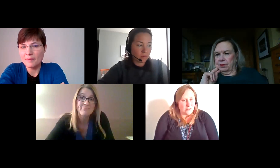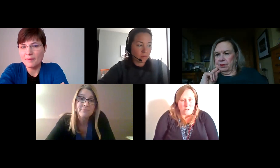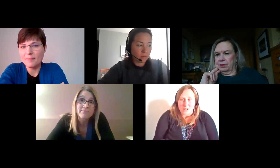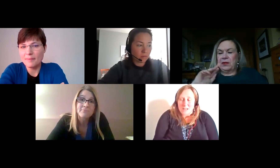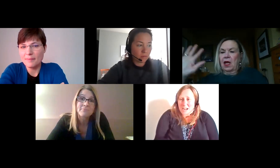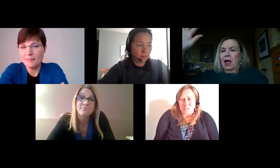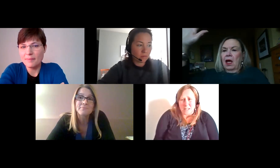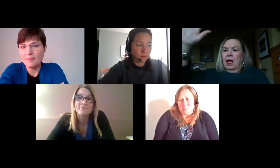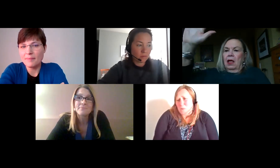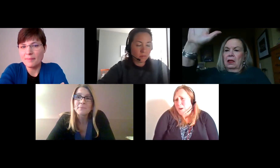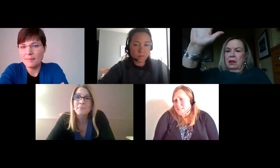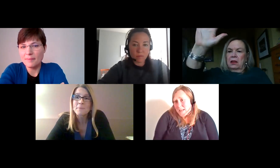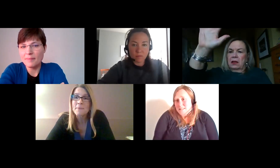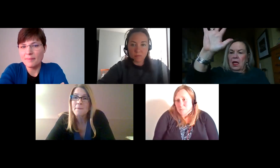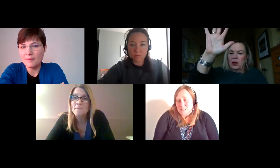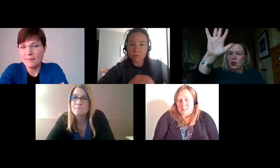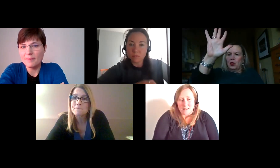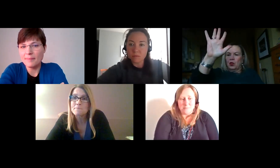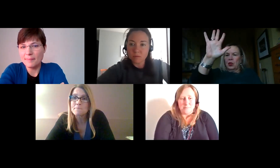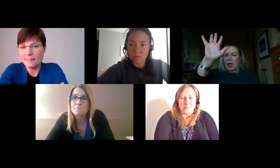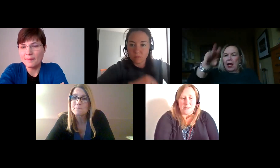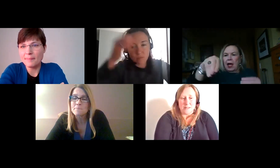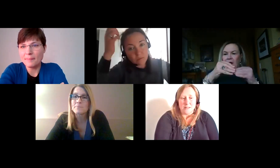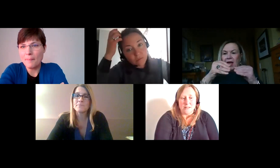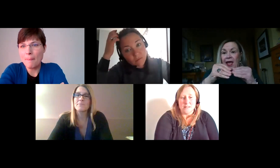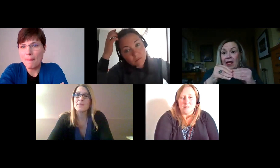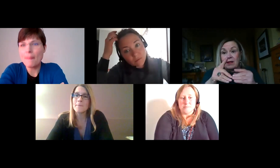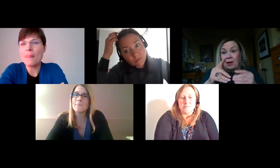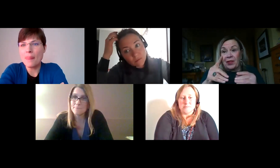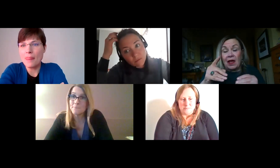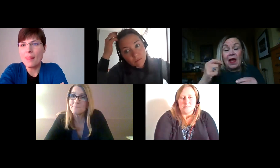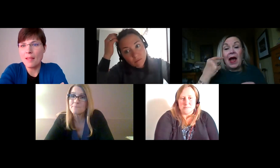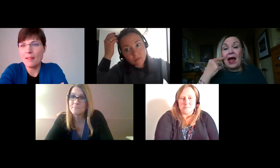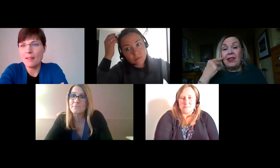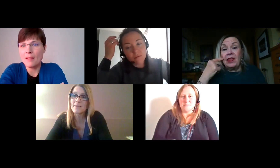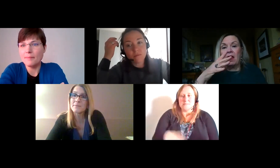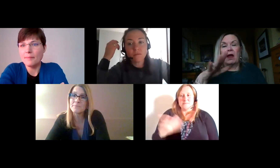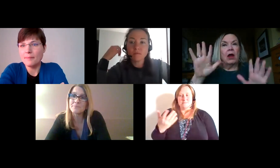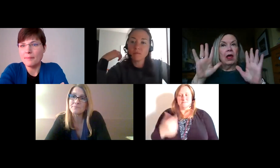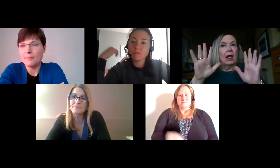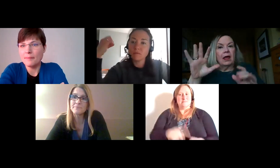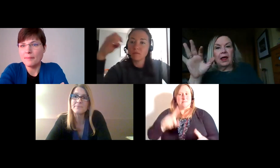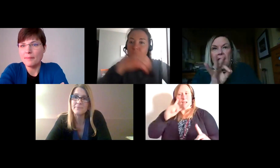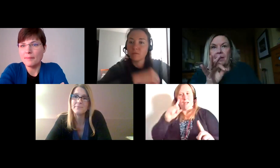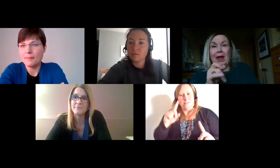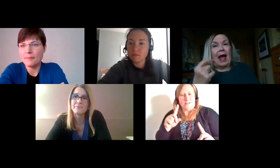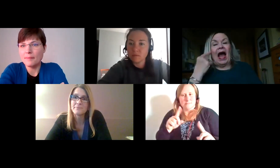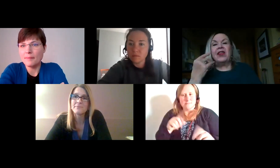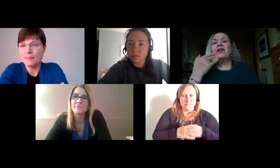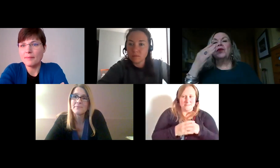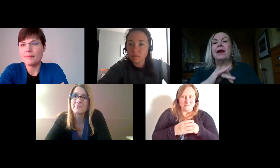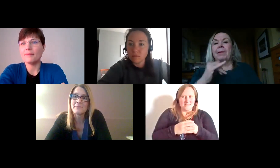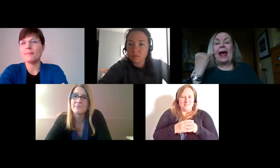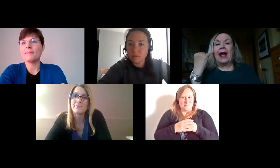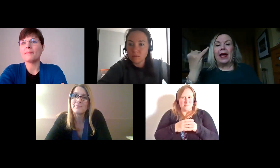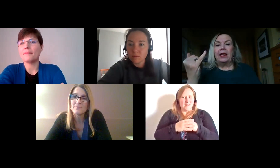it. don't know if Caroline or Bette wanted to add something to that. I want to add something. I think, I